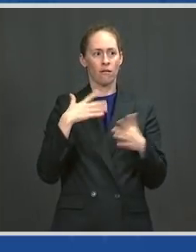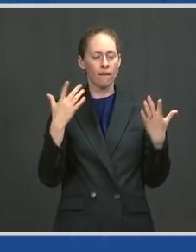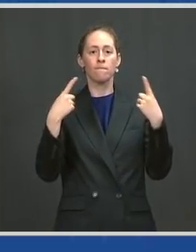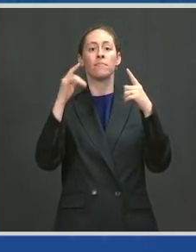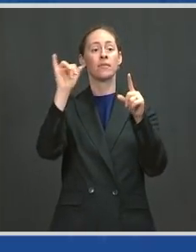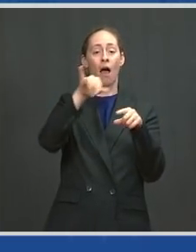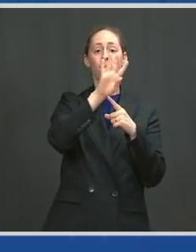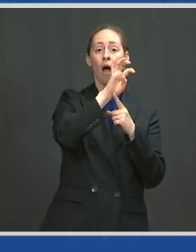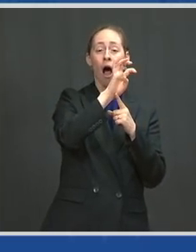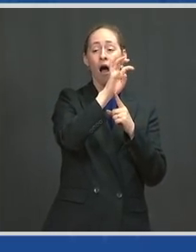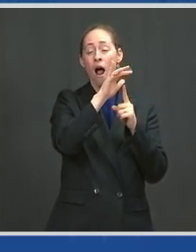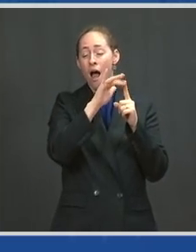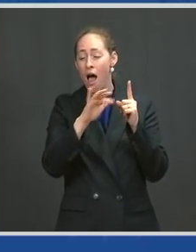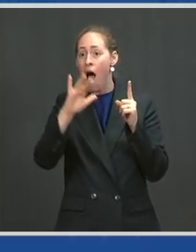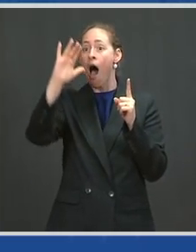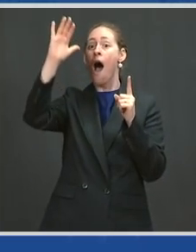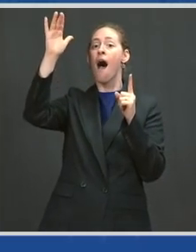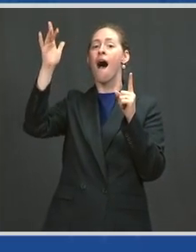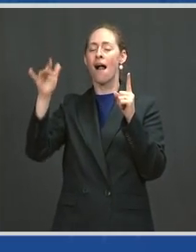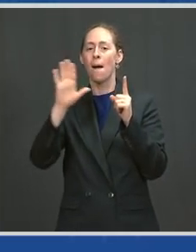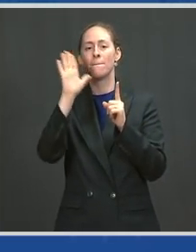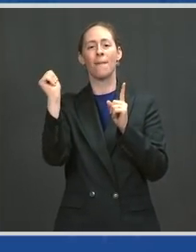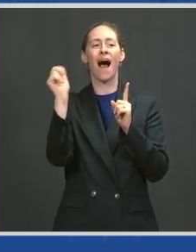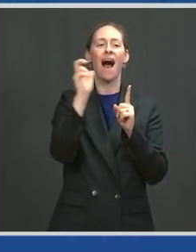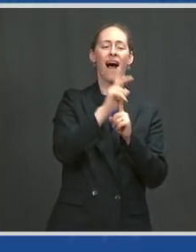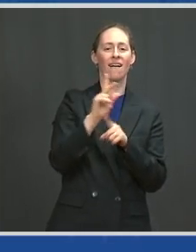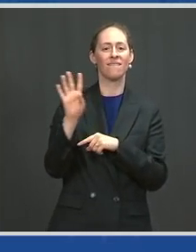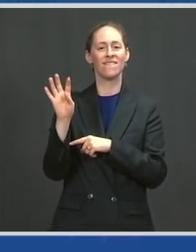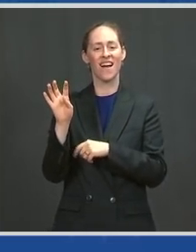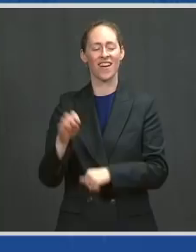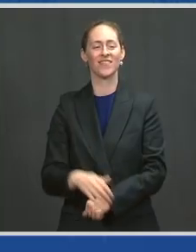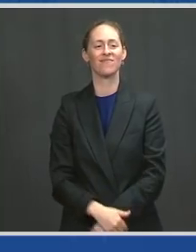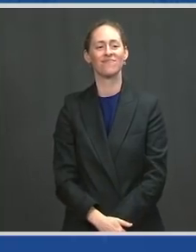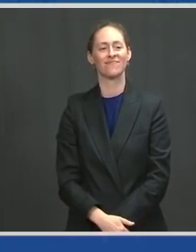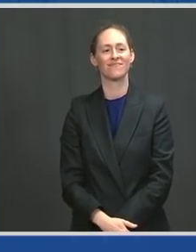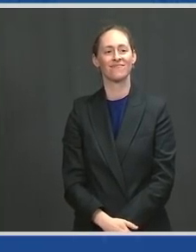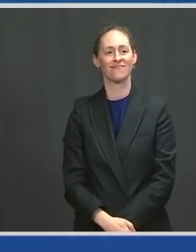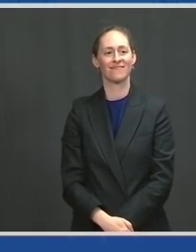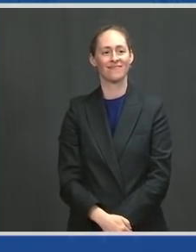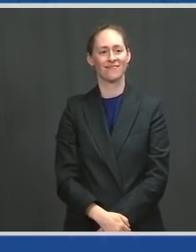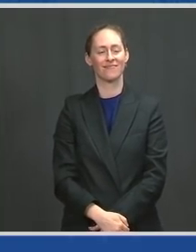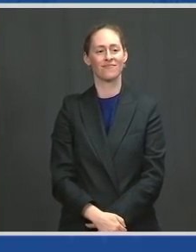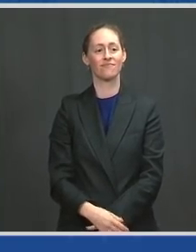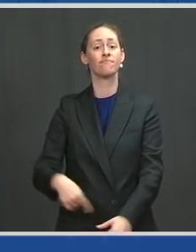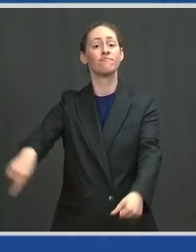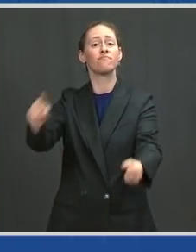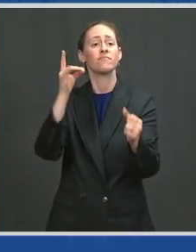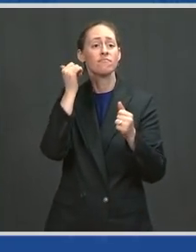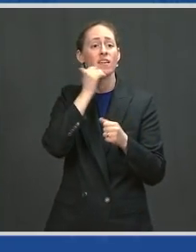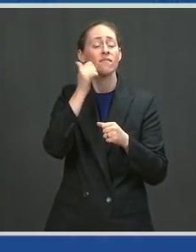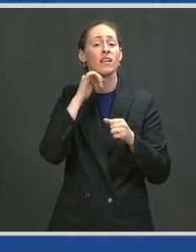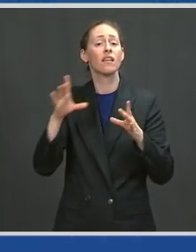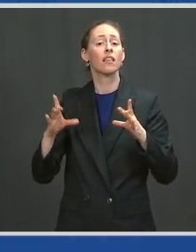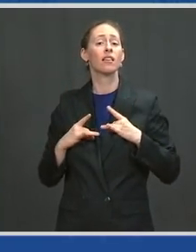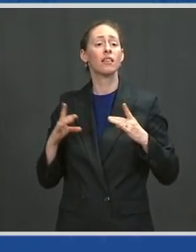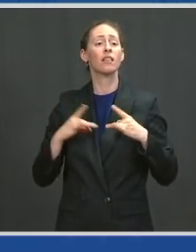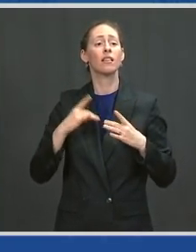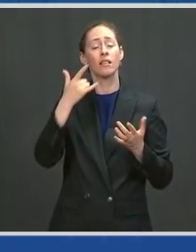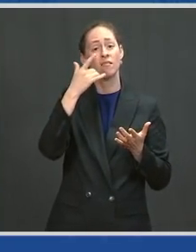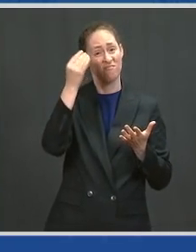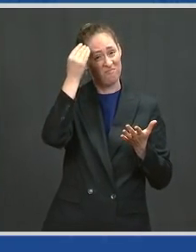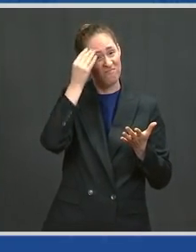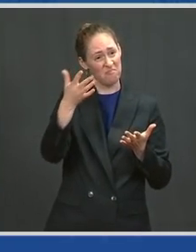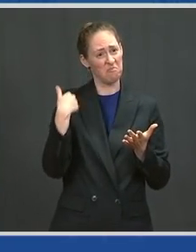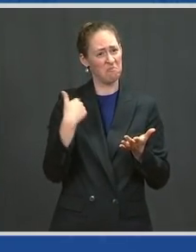the ninth lowest in the nation and third lowest east of the Mississippi. Our hospitalizations and